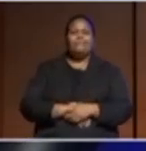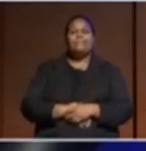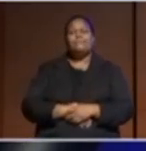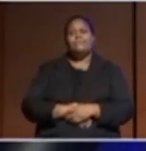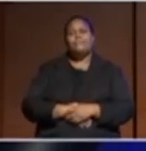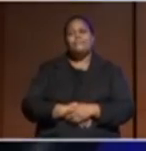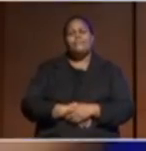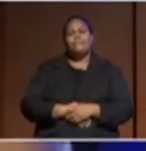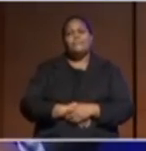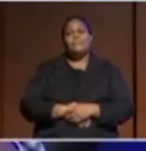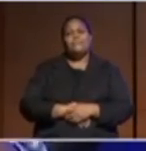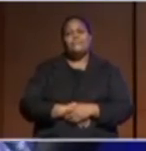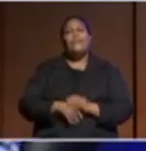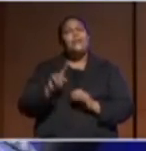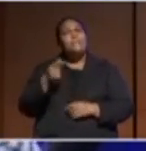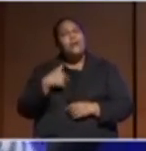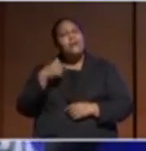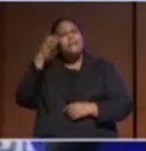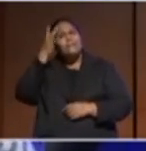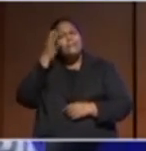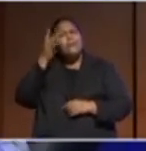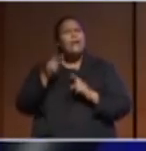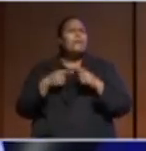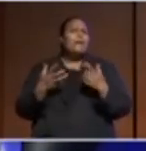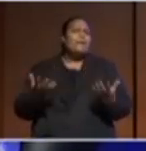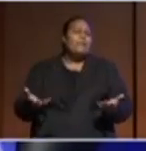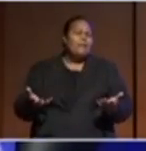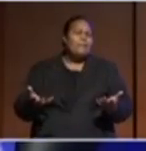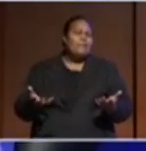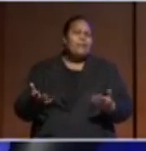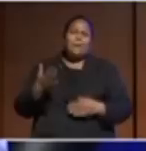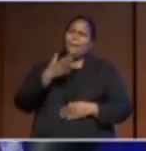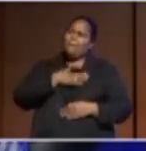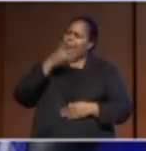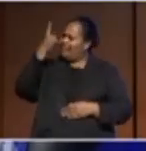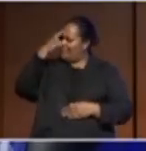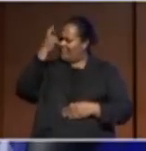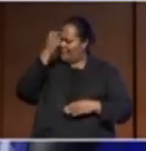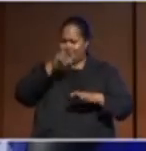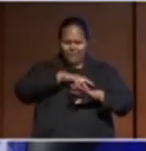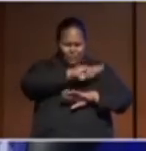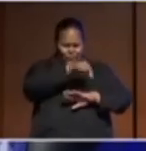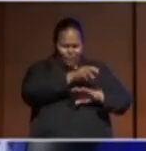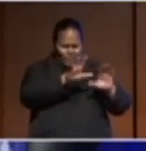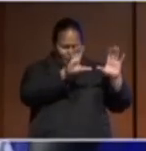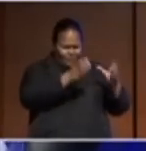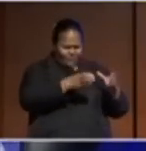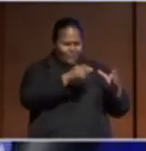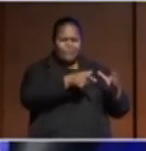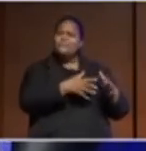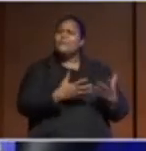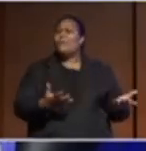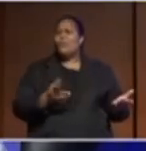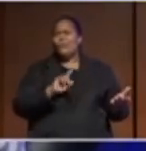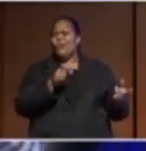But, you know, I'm thinking about, you know, what formed my ideas about regionalism, what formed my ideas about leadership. Well,